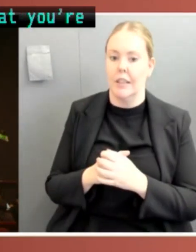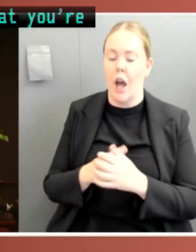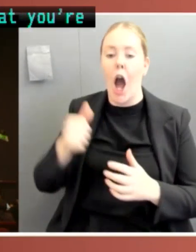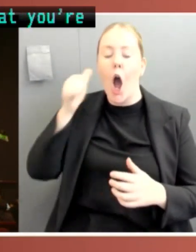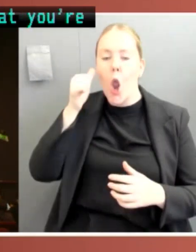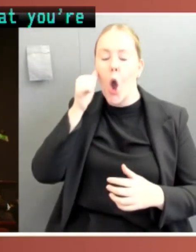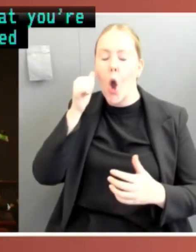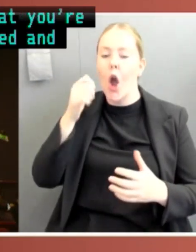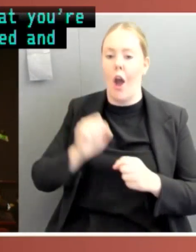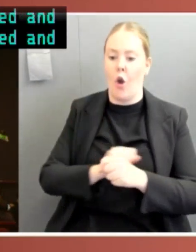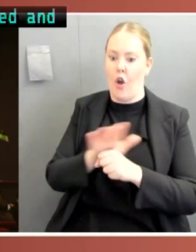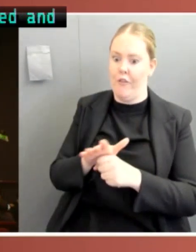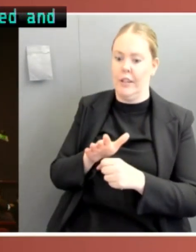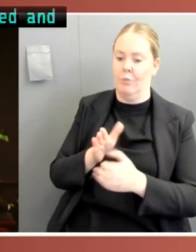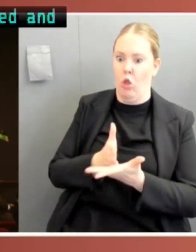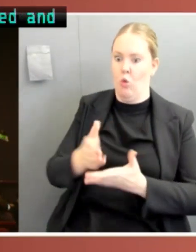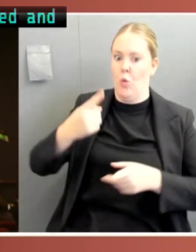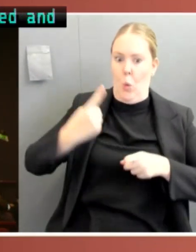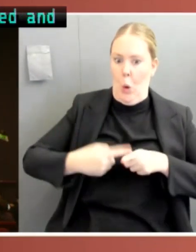some things were done that weren't optimal.